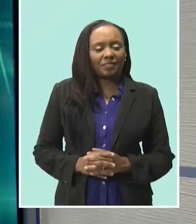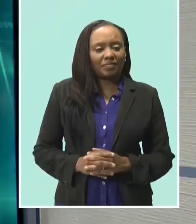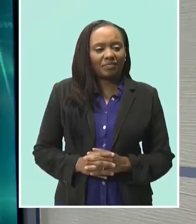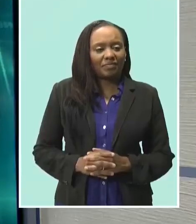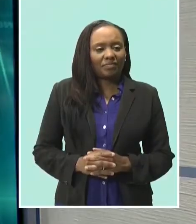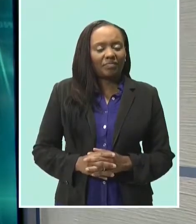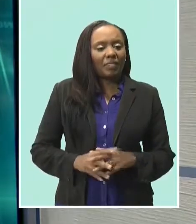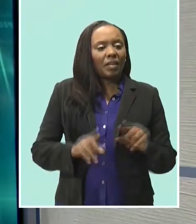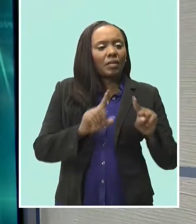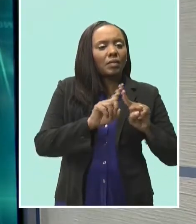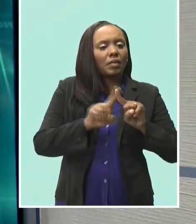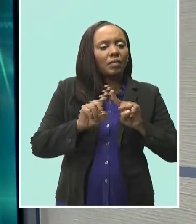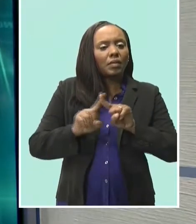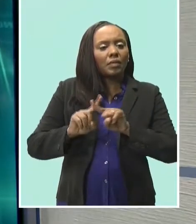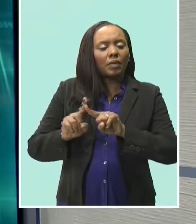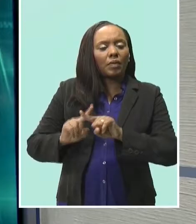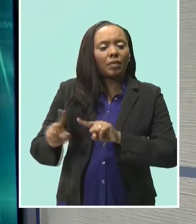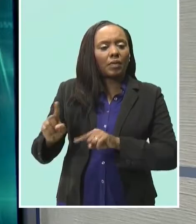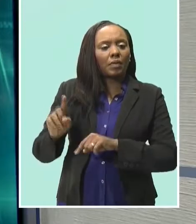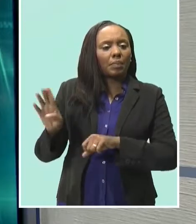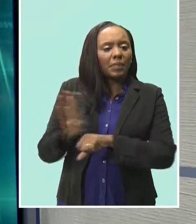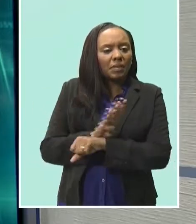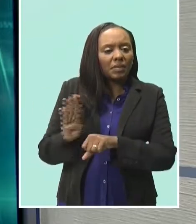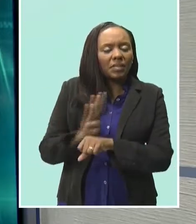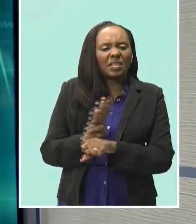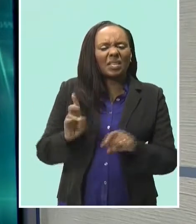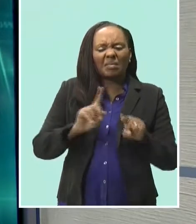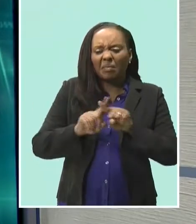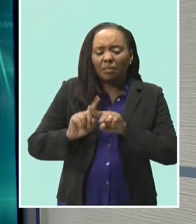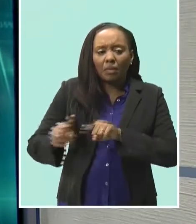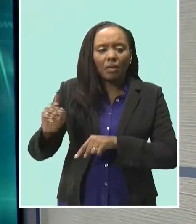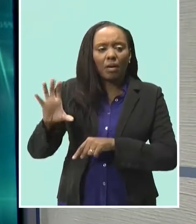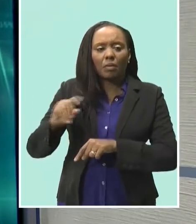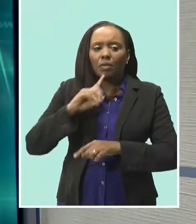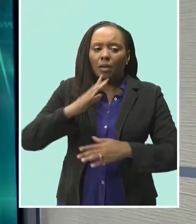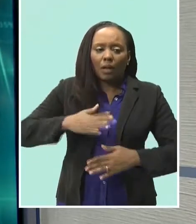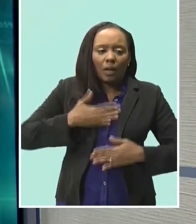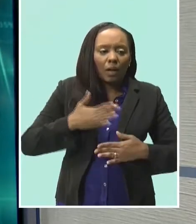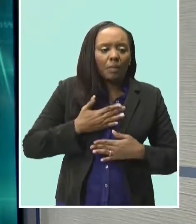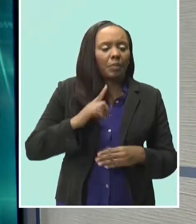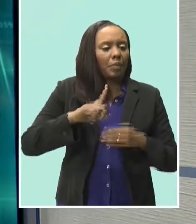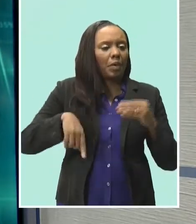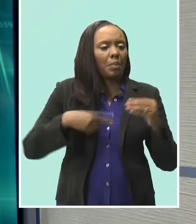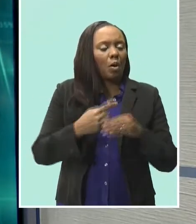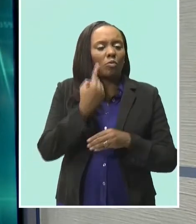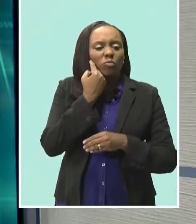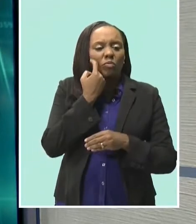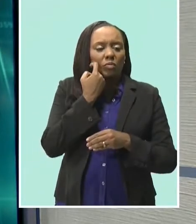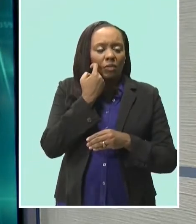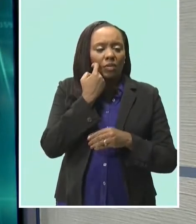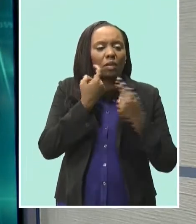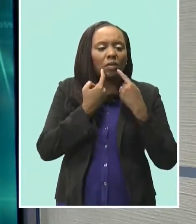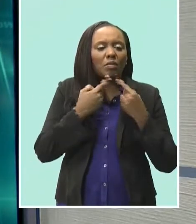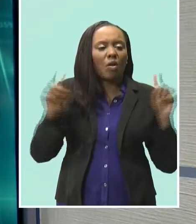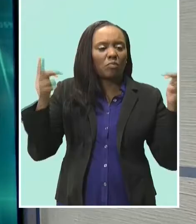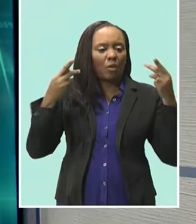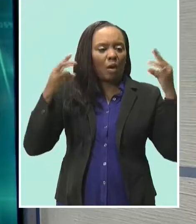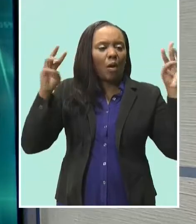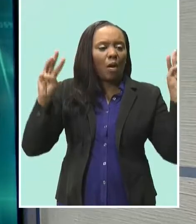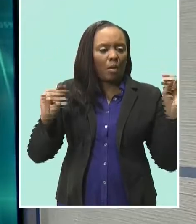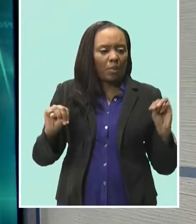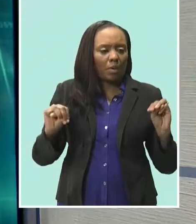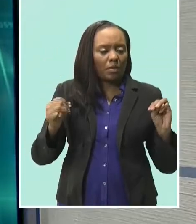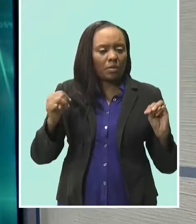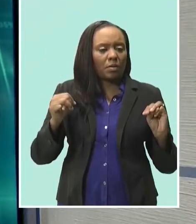The local business community is pleased about a number of the measures and initiatives recently announced by Prime Minister Mia Amor